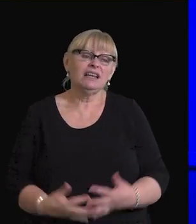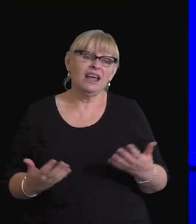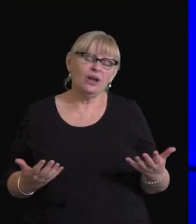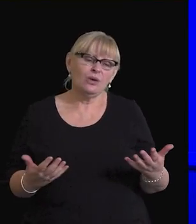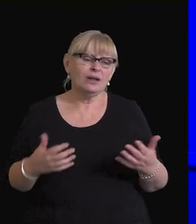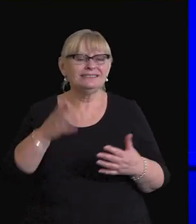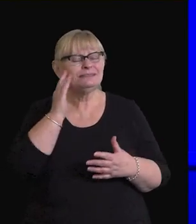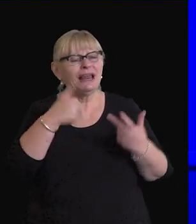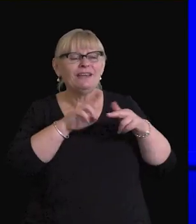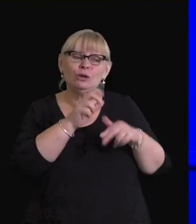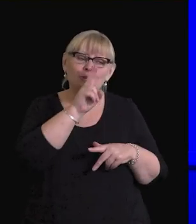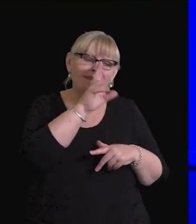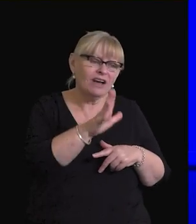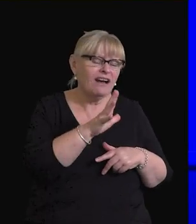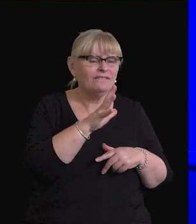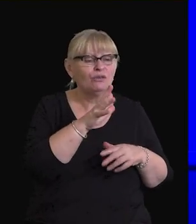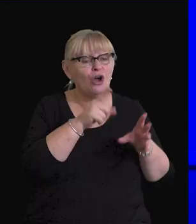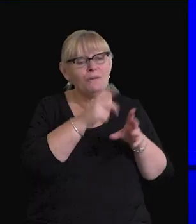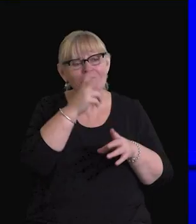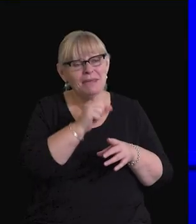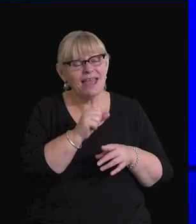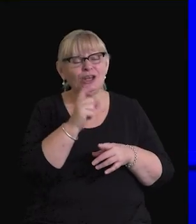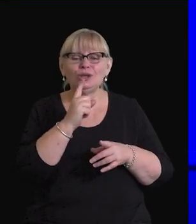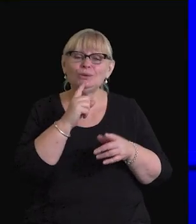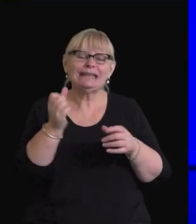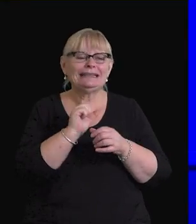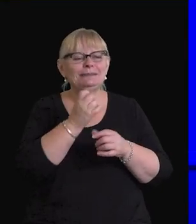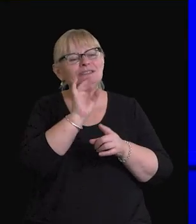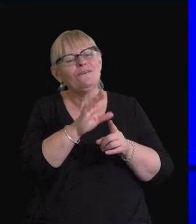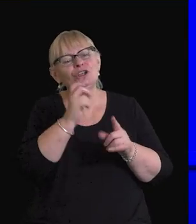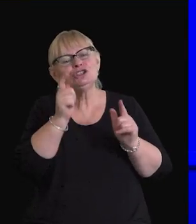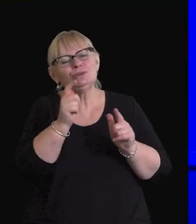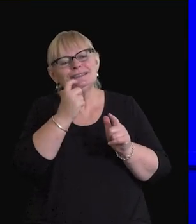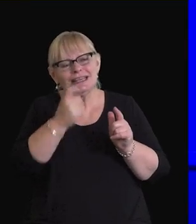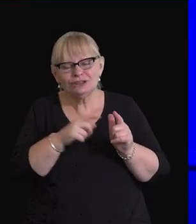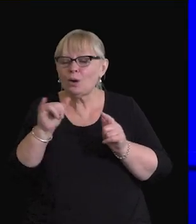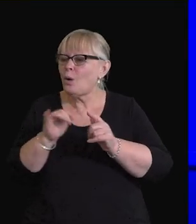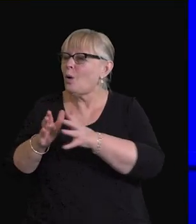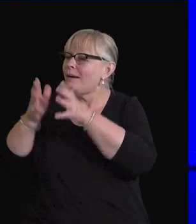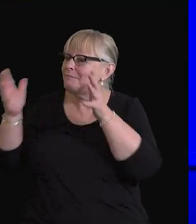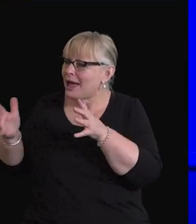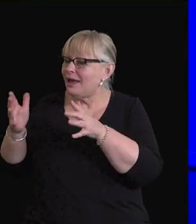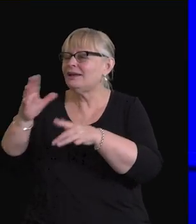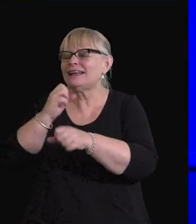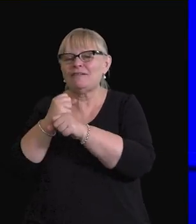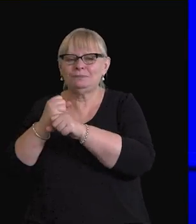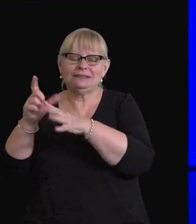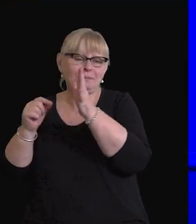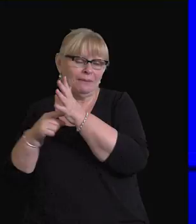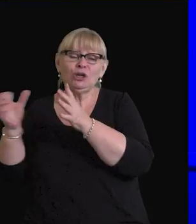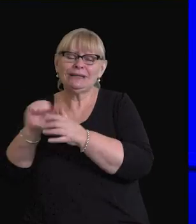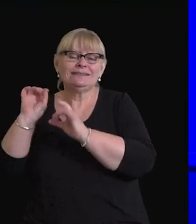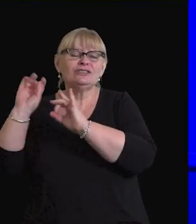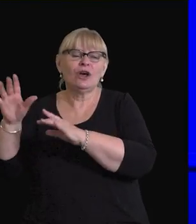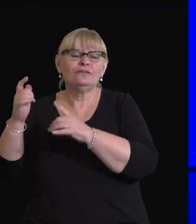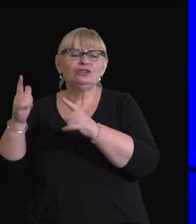Now, whether you're a 25-year-old male who takes himself a little bit too seriously or a massive government department that takes itself a little